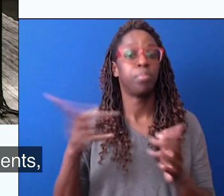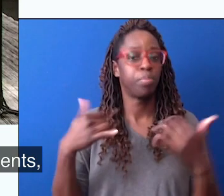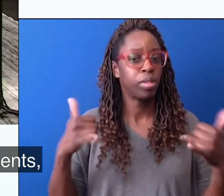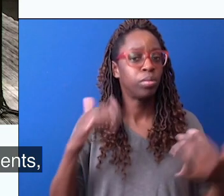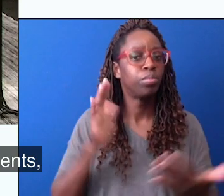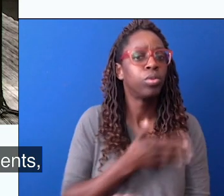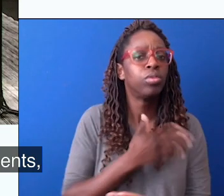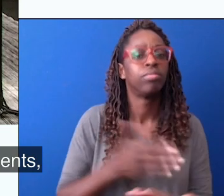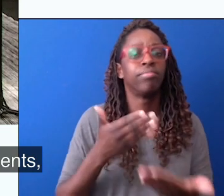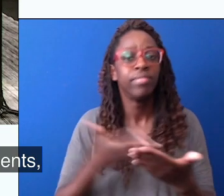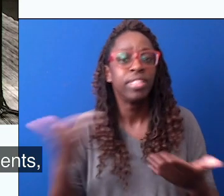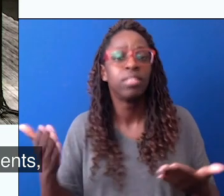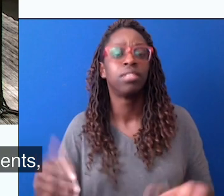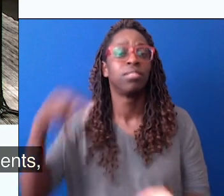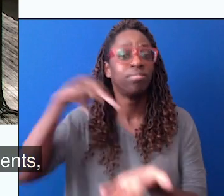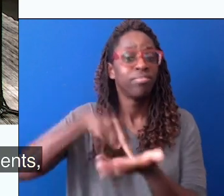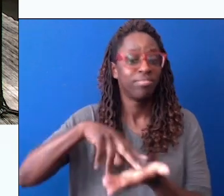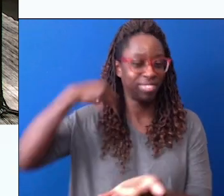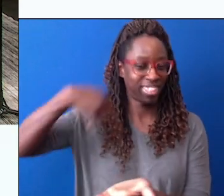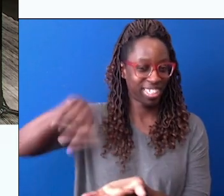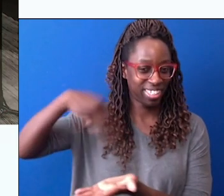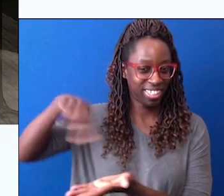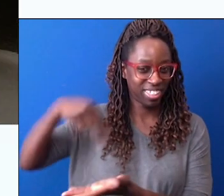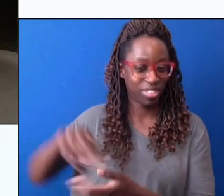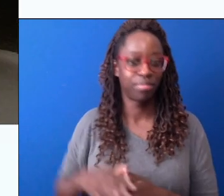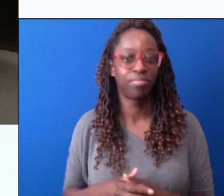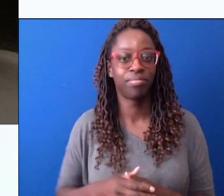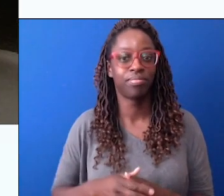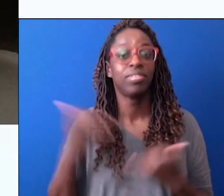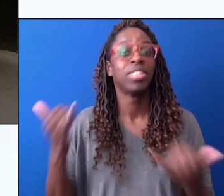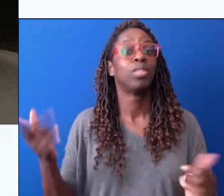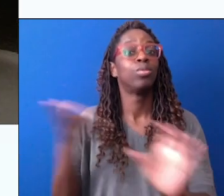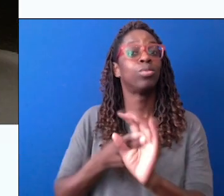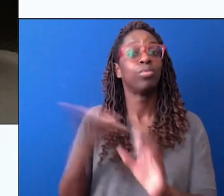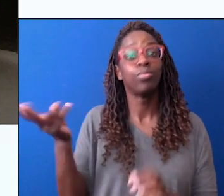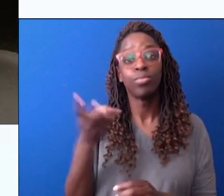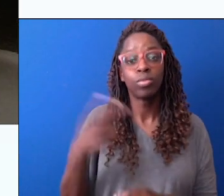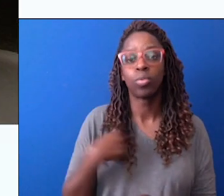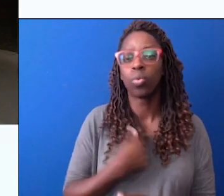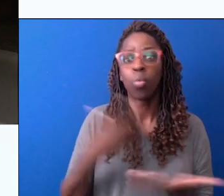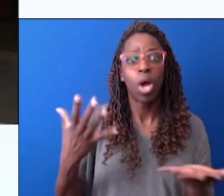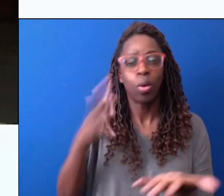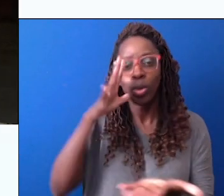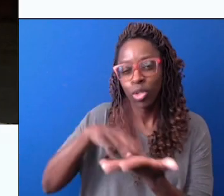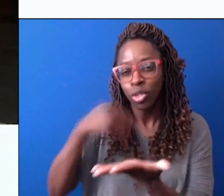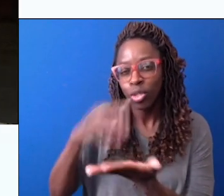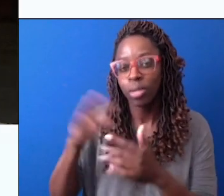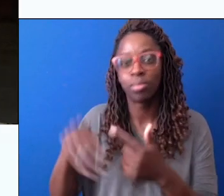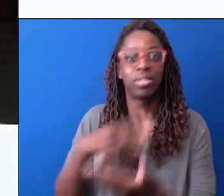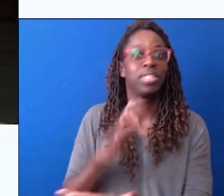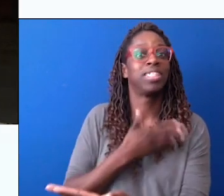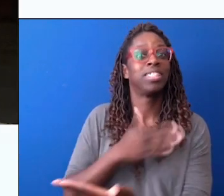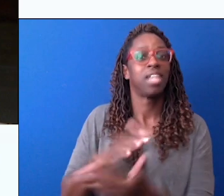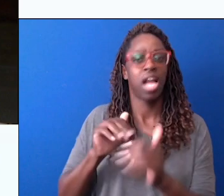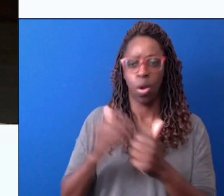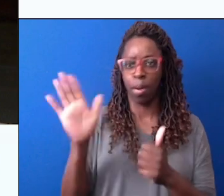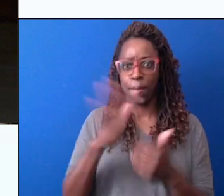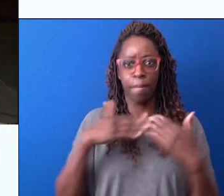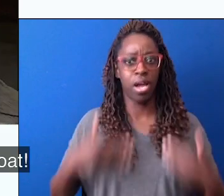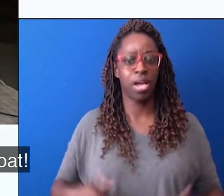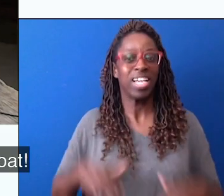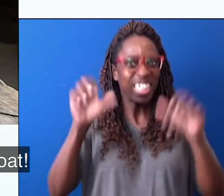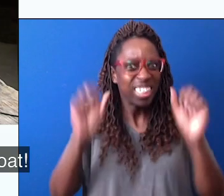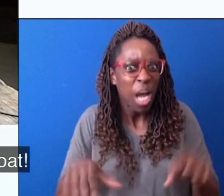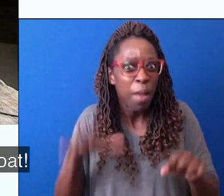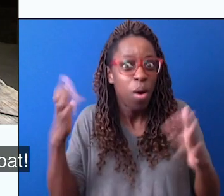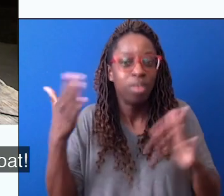Sometimes Oran and Anne play musical instruments, stand up, and dance. Now join Oran and Anne as we find